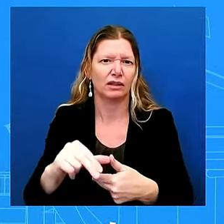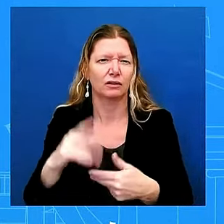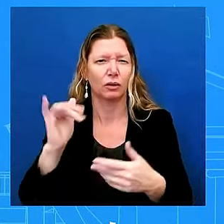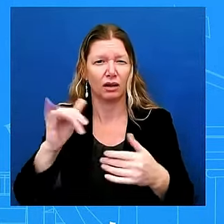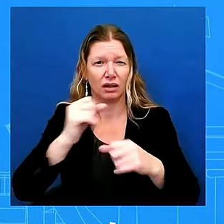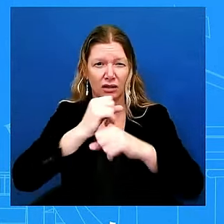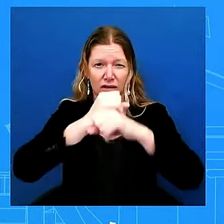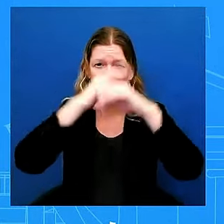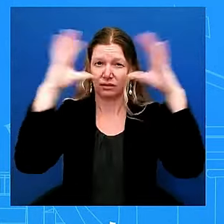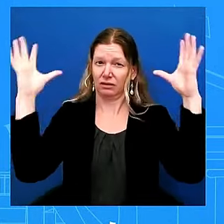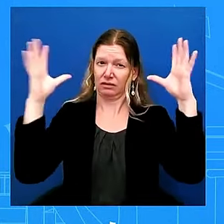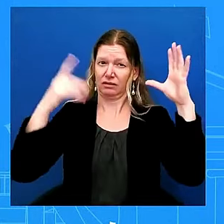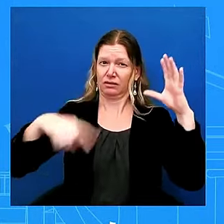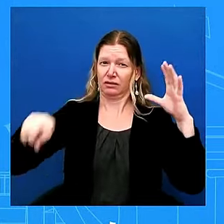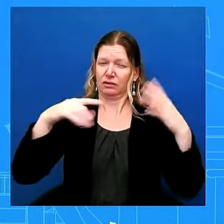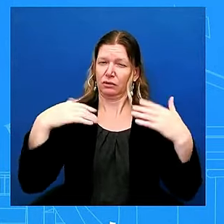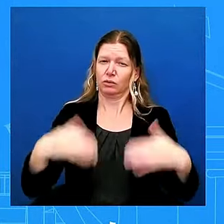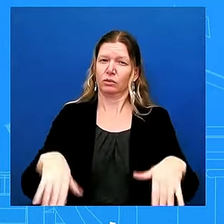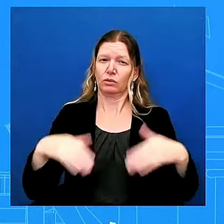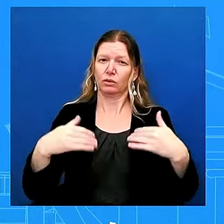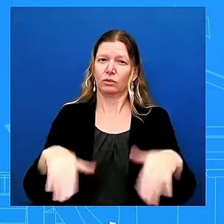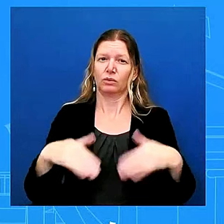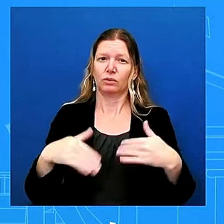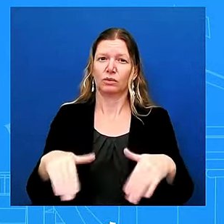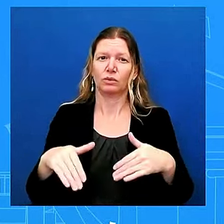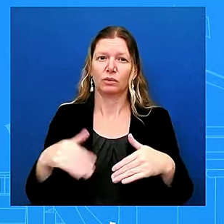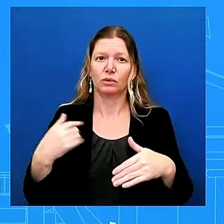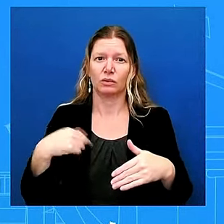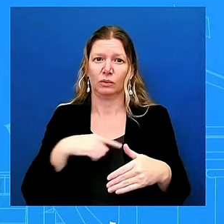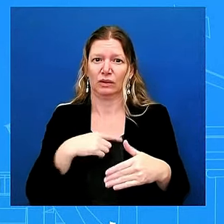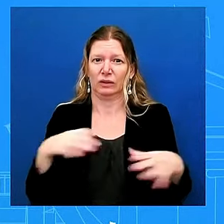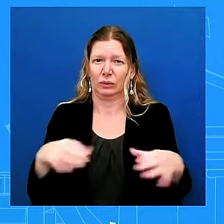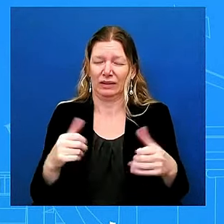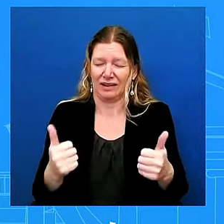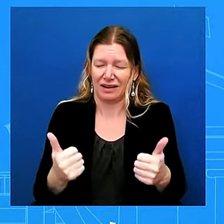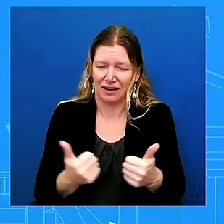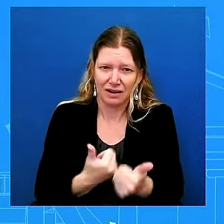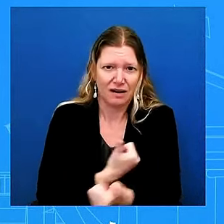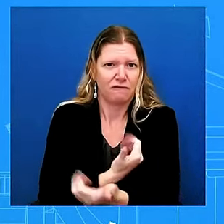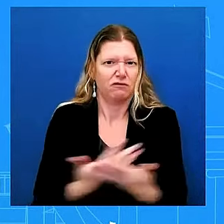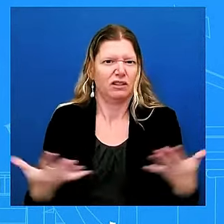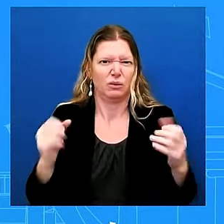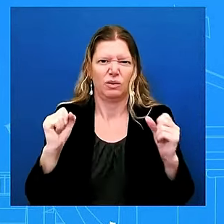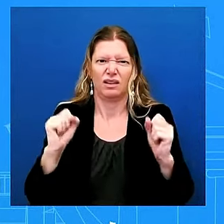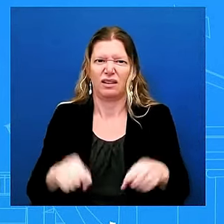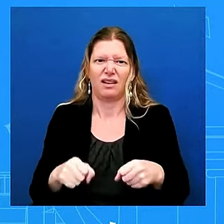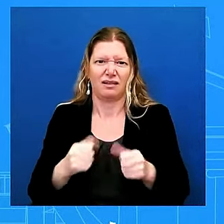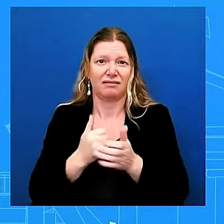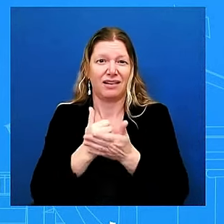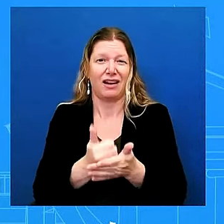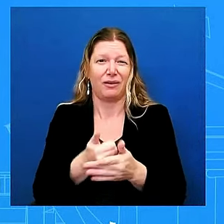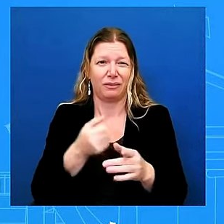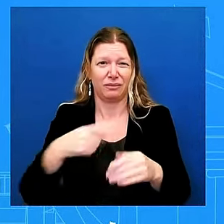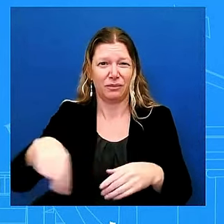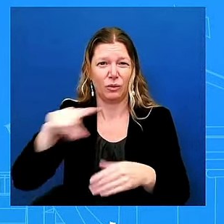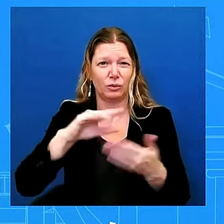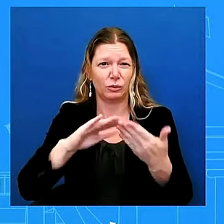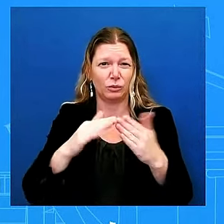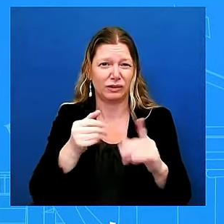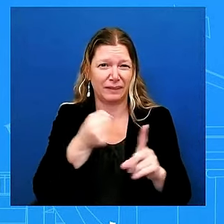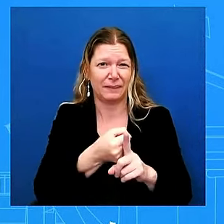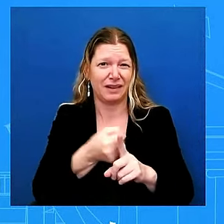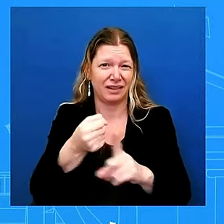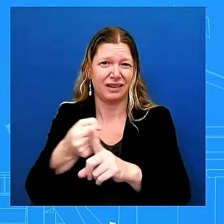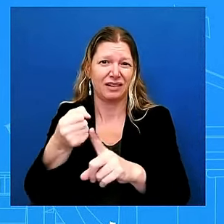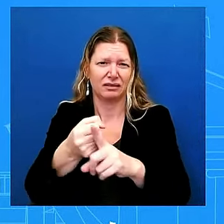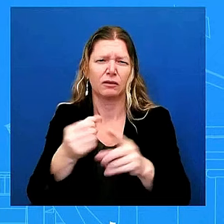can to help impacted communities and more will follow as we know more about the impacts we honestly don't know the full extent of the